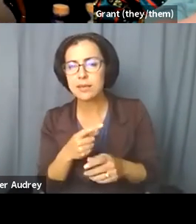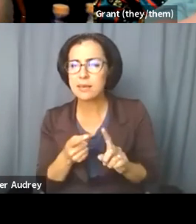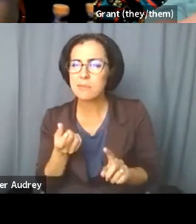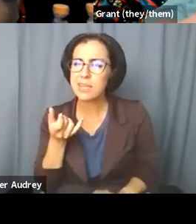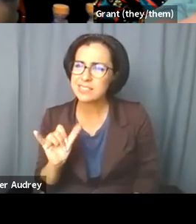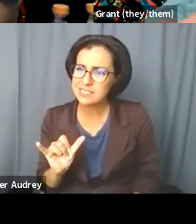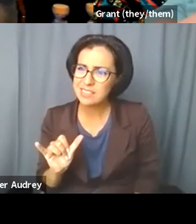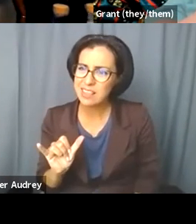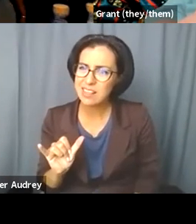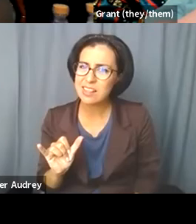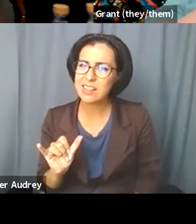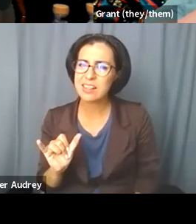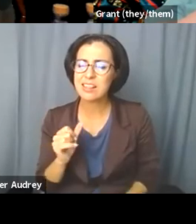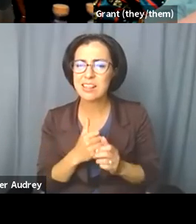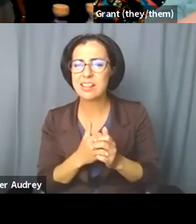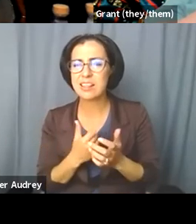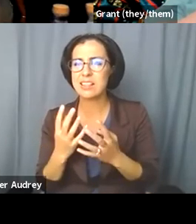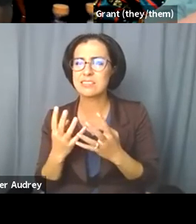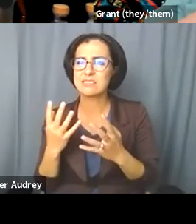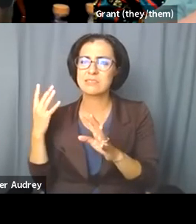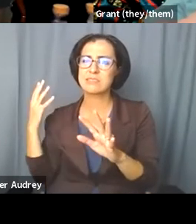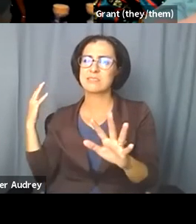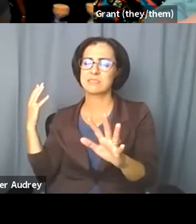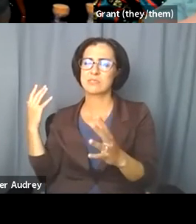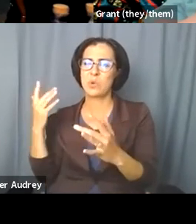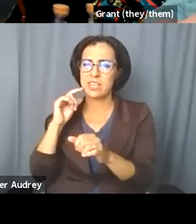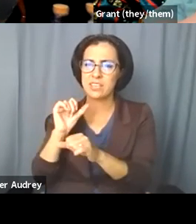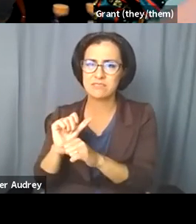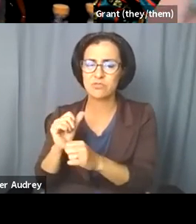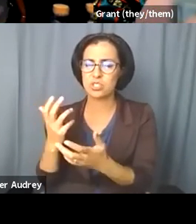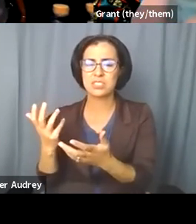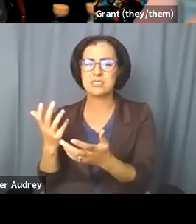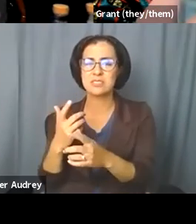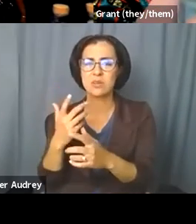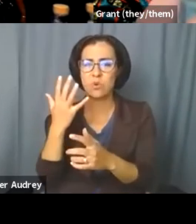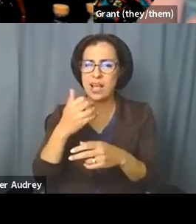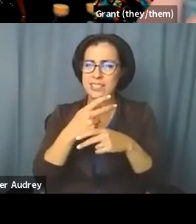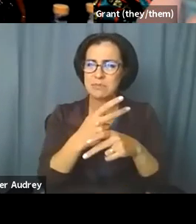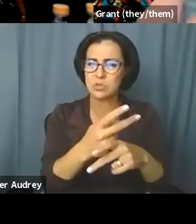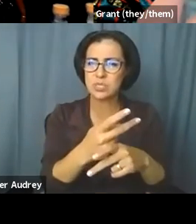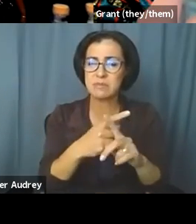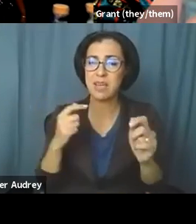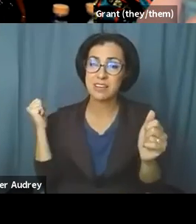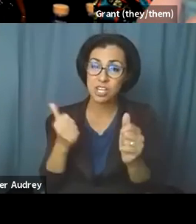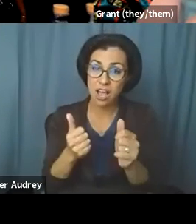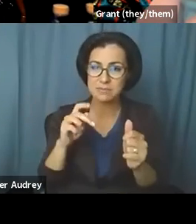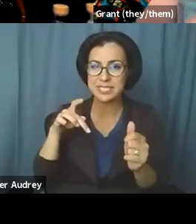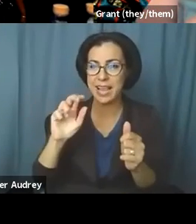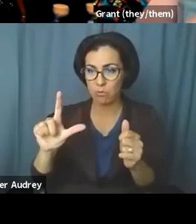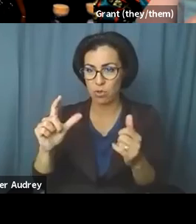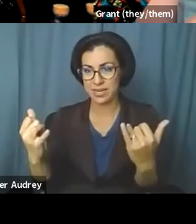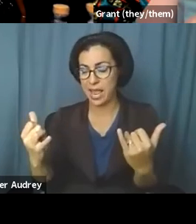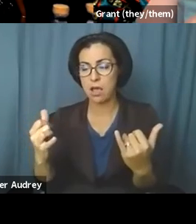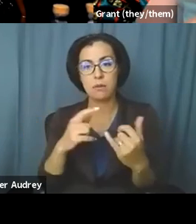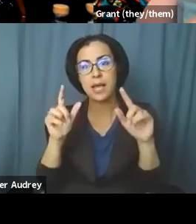backlogged because I've been producing so much work. So it's only caught up to like April, but it's amazing stuff. It's a lot of